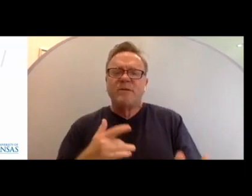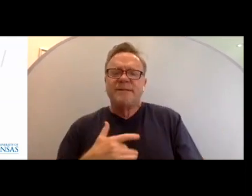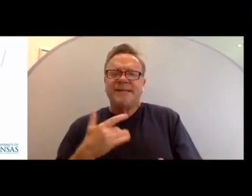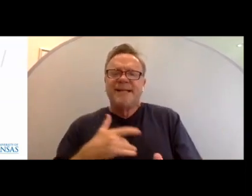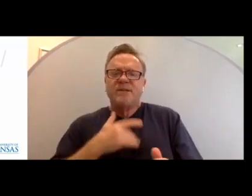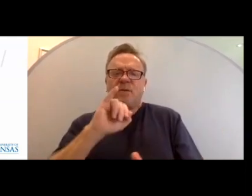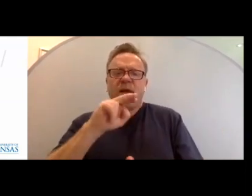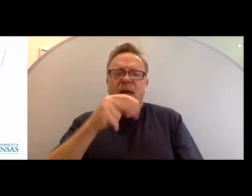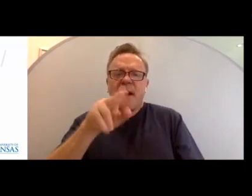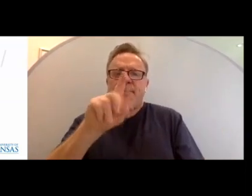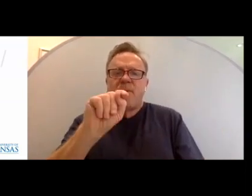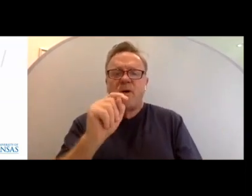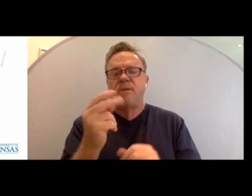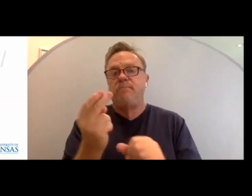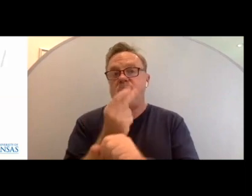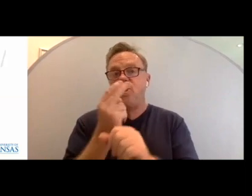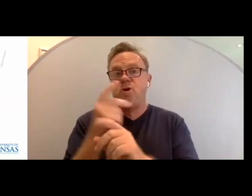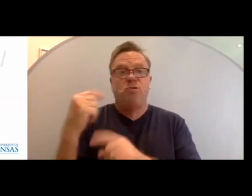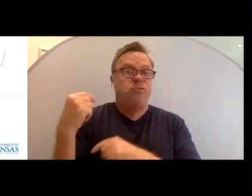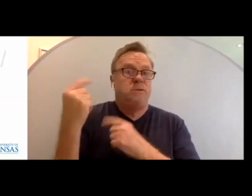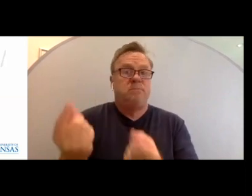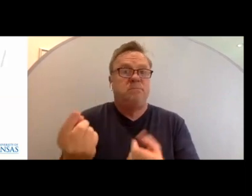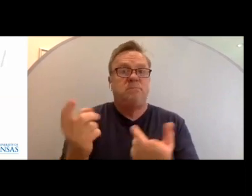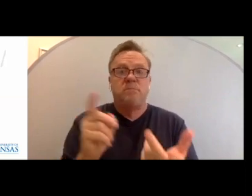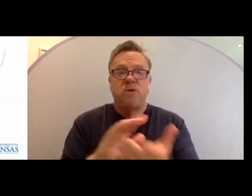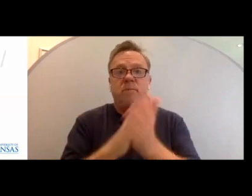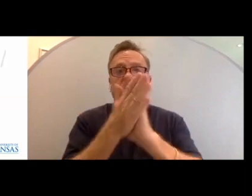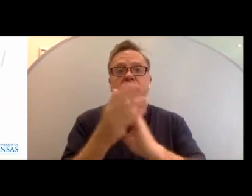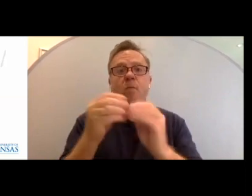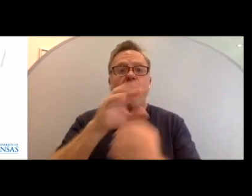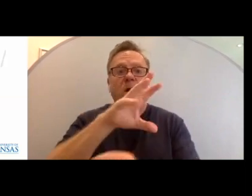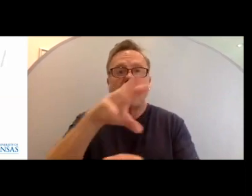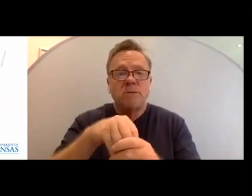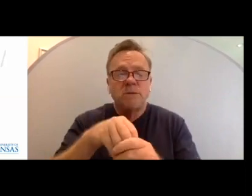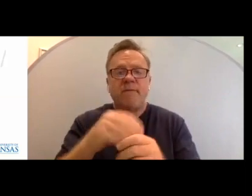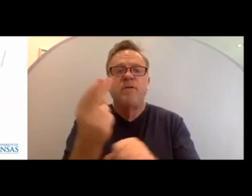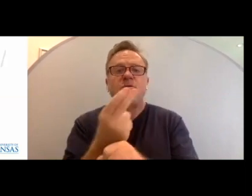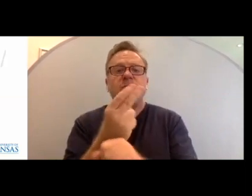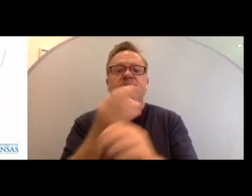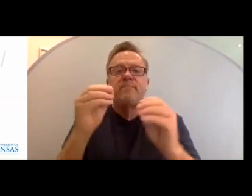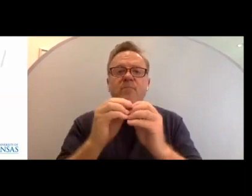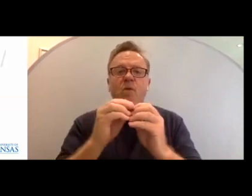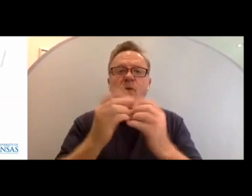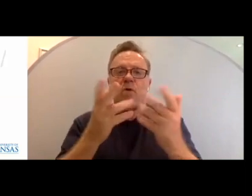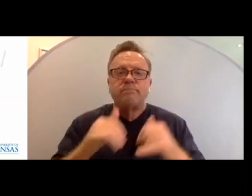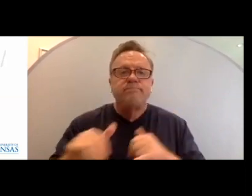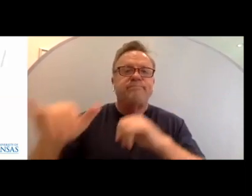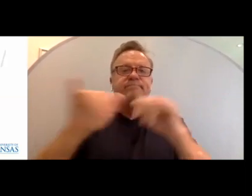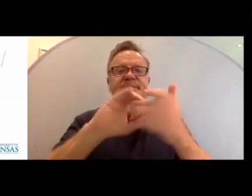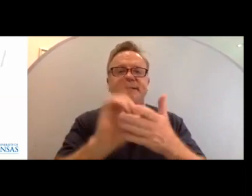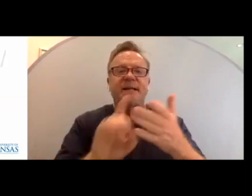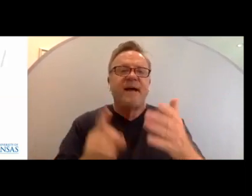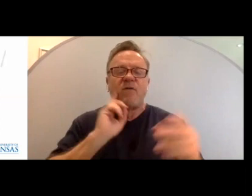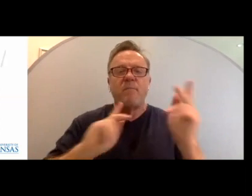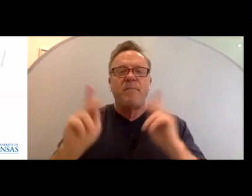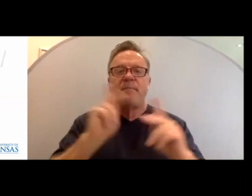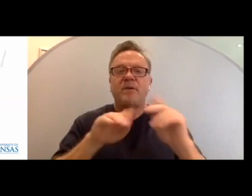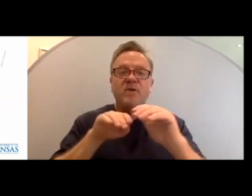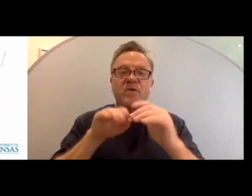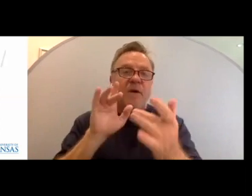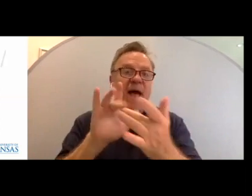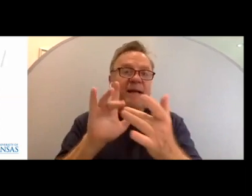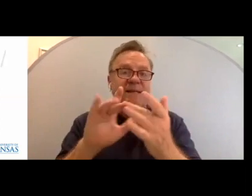that have been utilized to be more inclusive, using more universal design for individuals to access